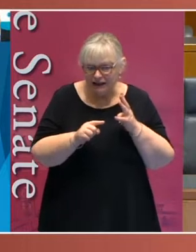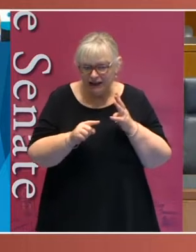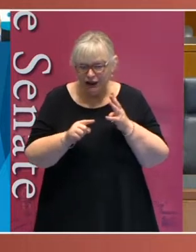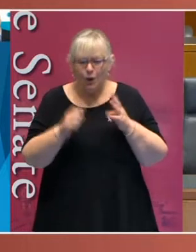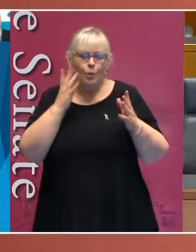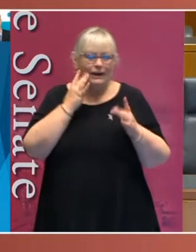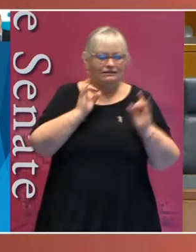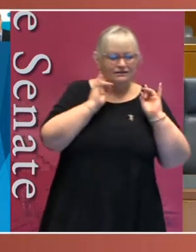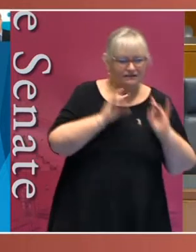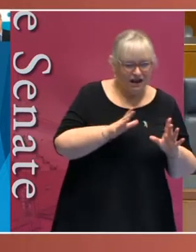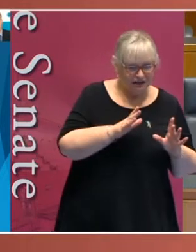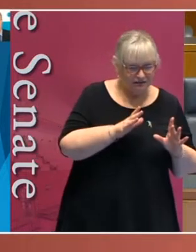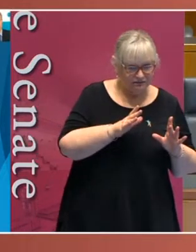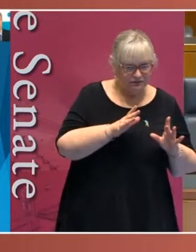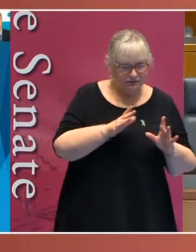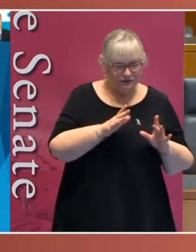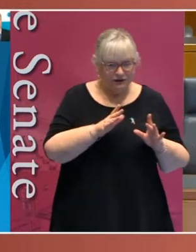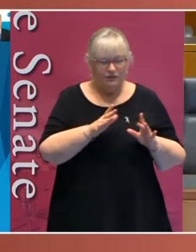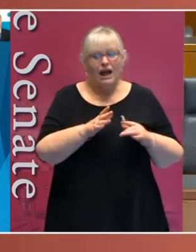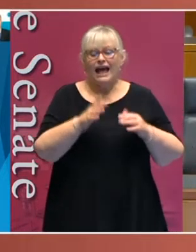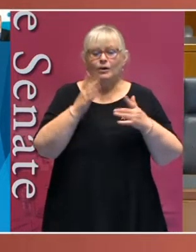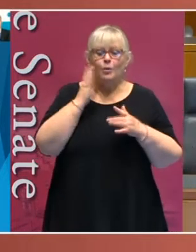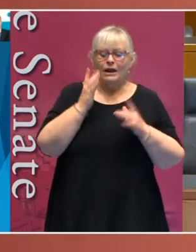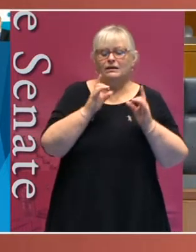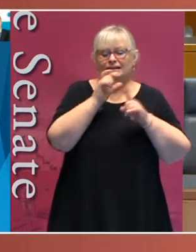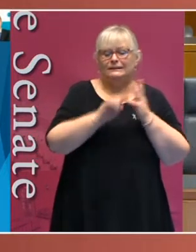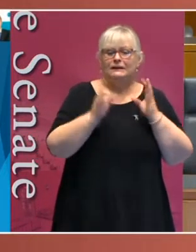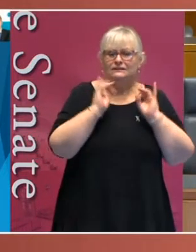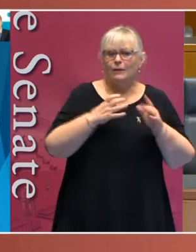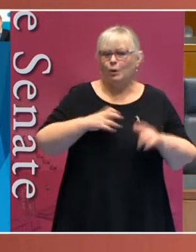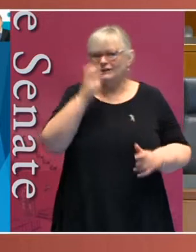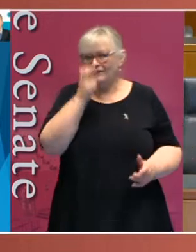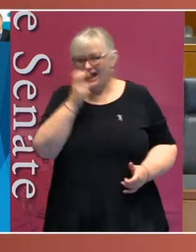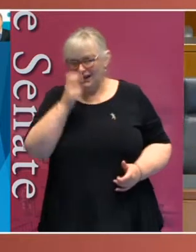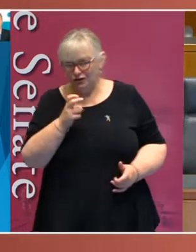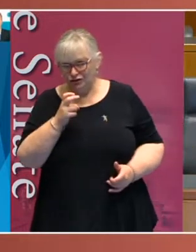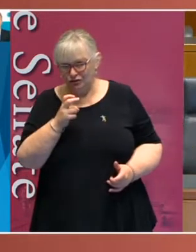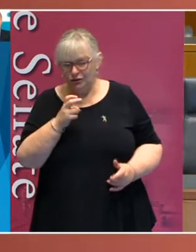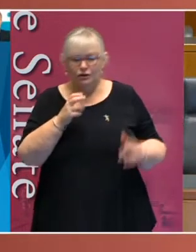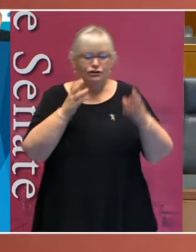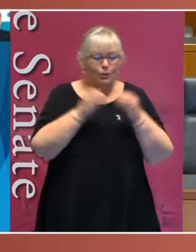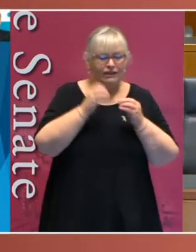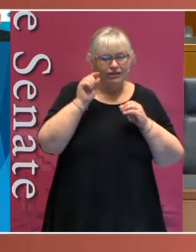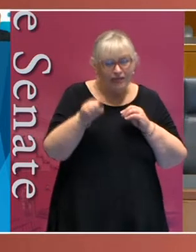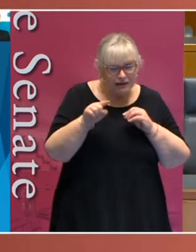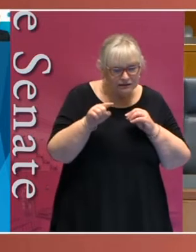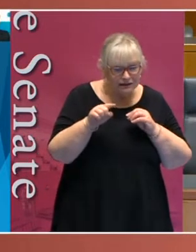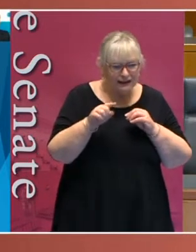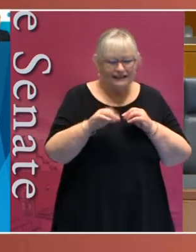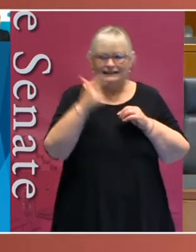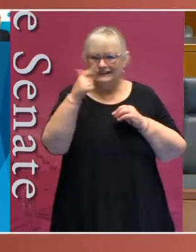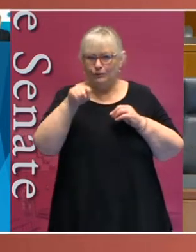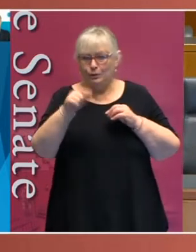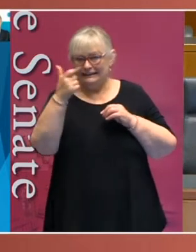onset of disability is directly related to age. And so, in relation to that issue, what we know is that 7